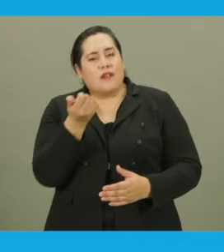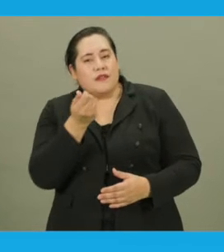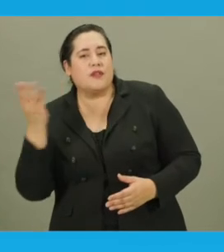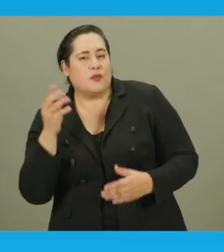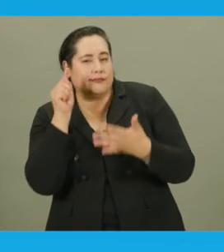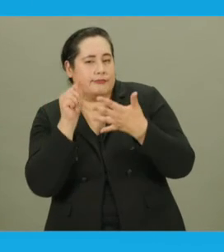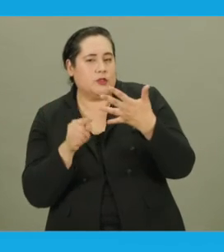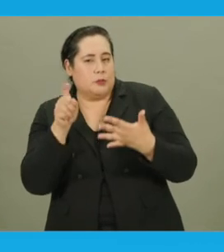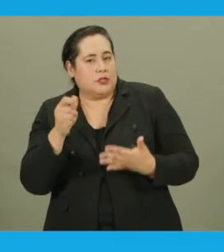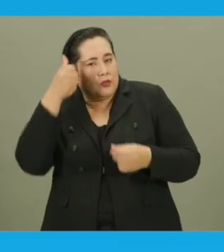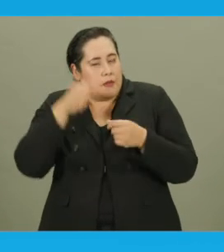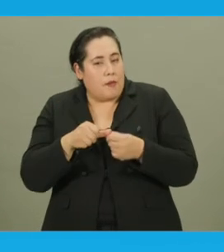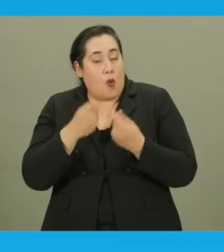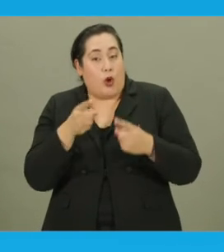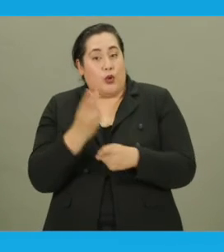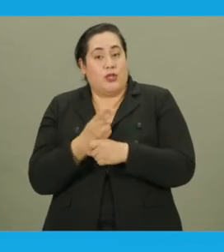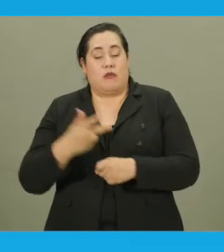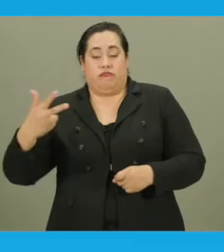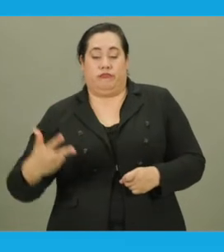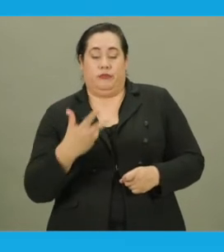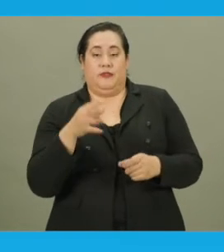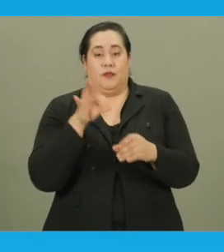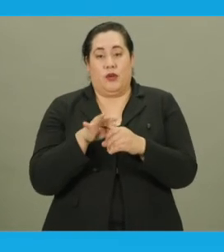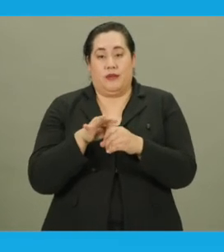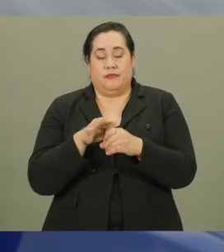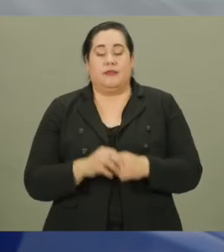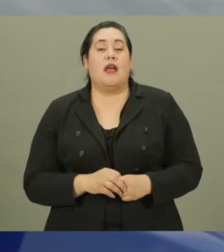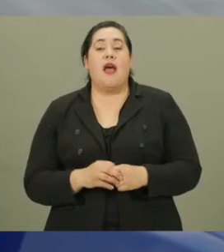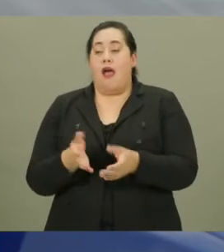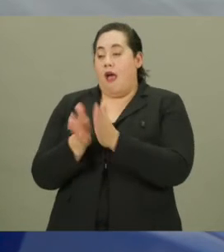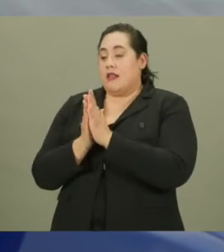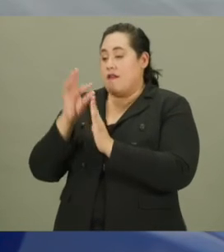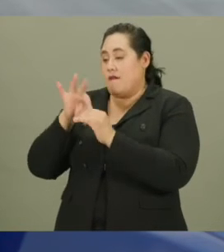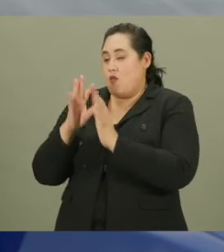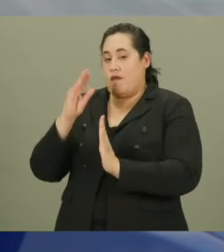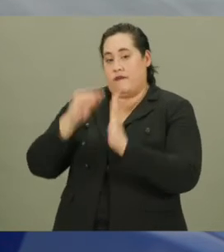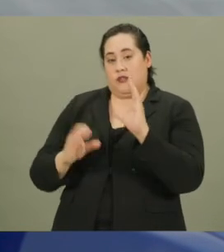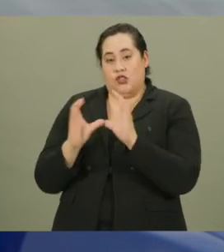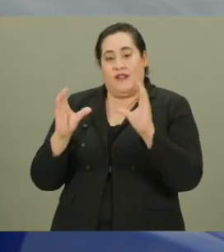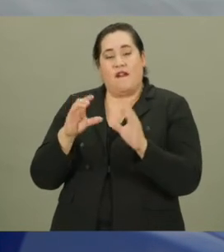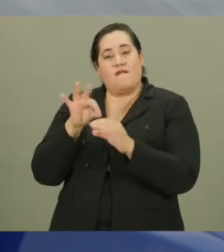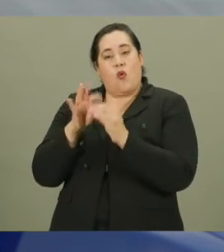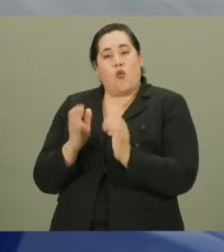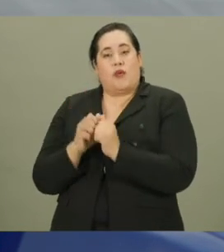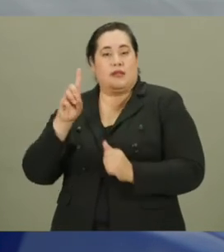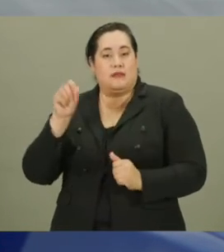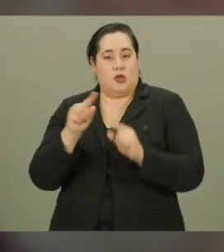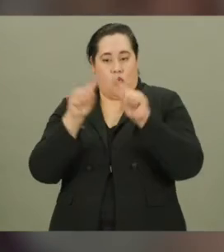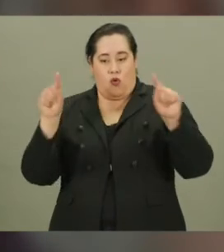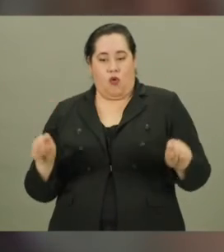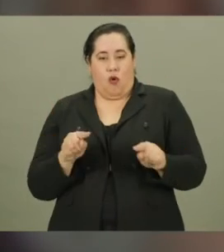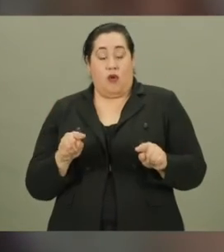There are a few details you need to remember when using curbside voting. Have the voter complete the Certification of Voters with